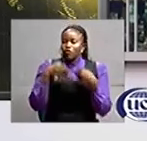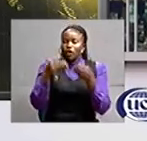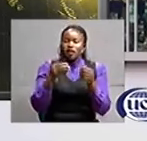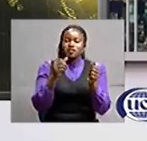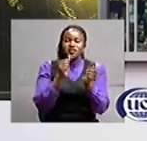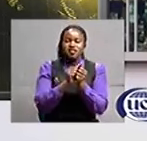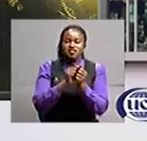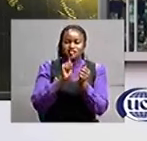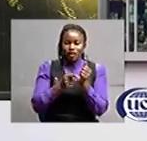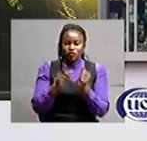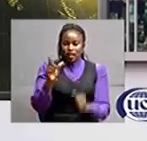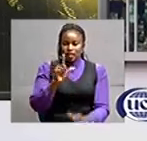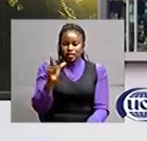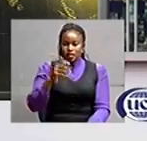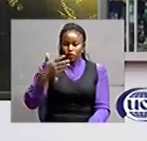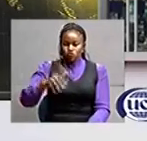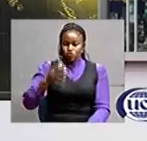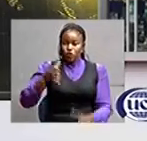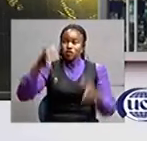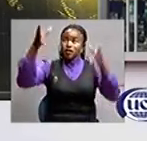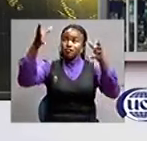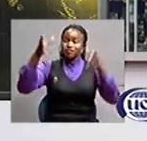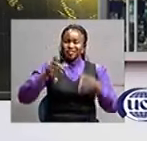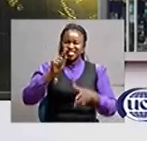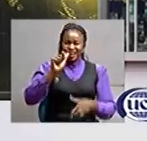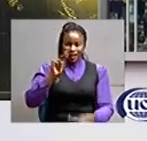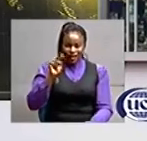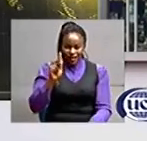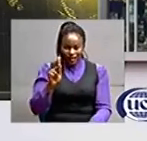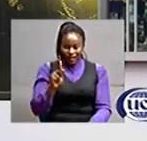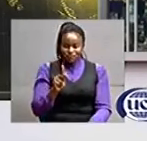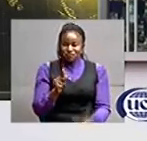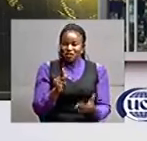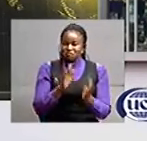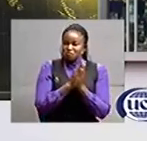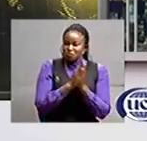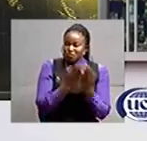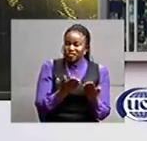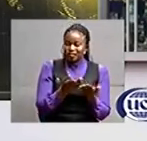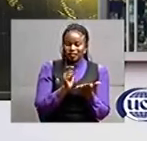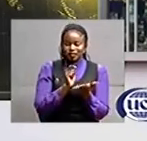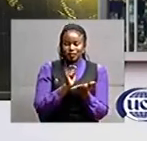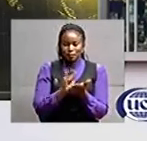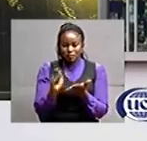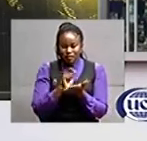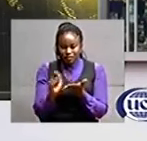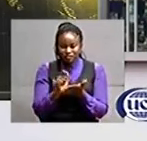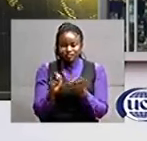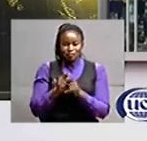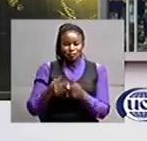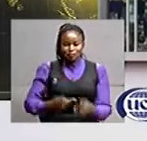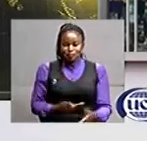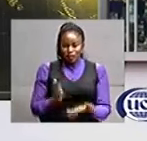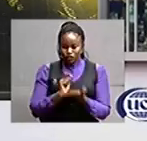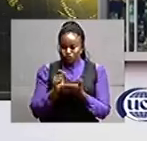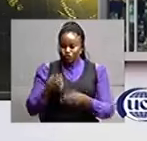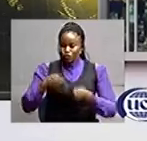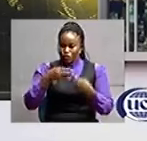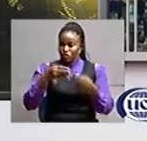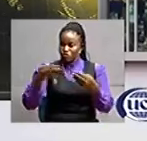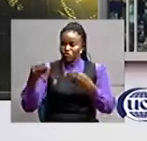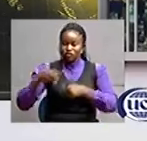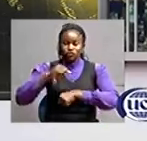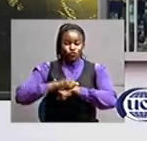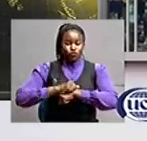000 liter water tank exercise books pencils and paints to nye masonga primary school it has it has also donated